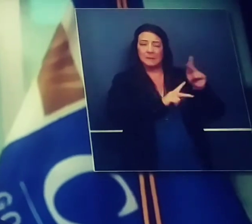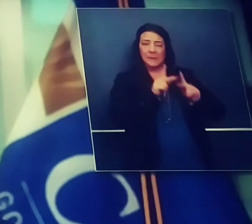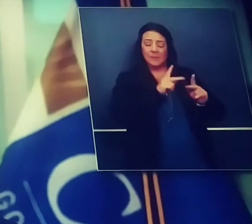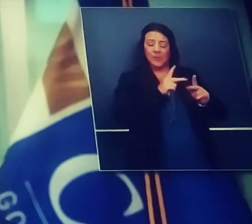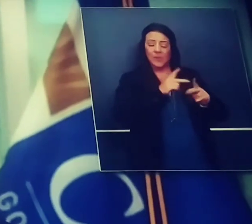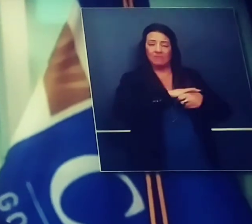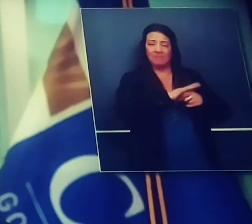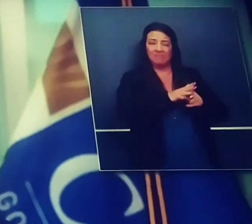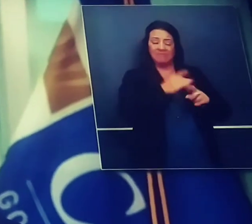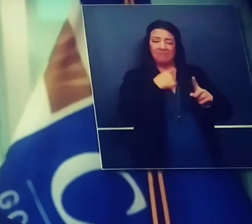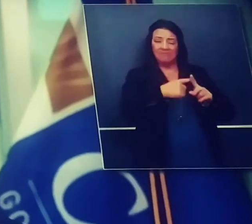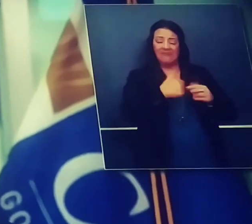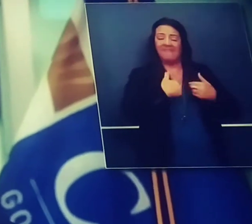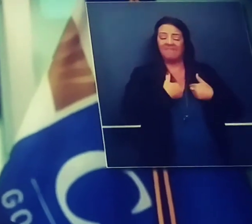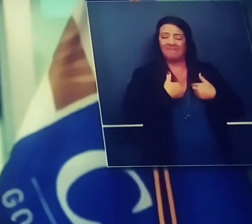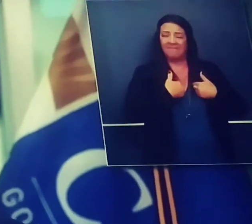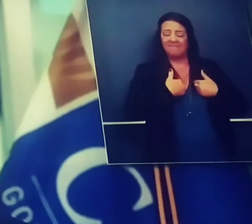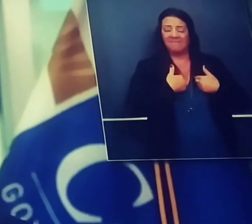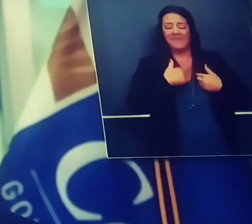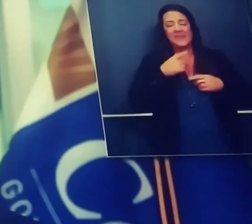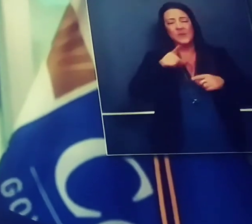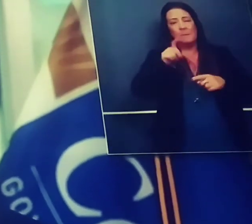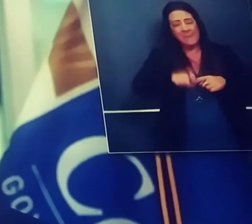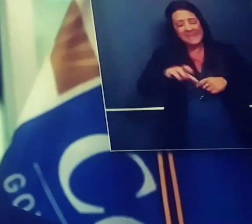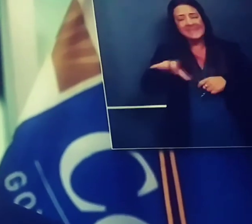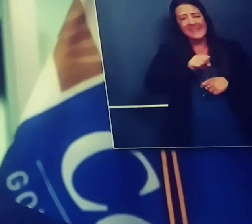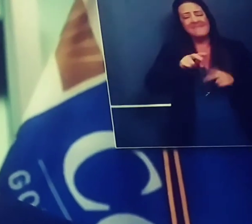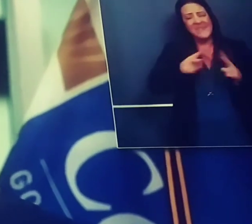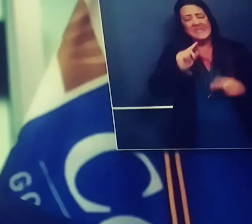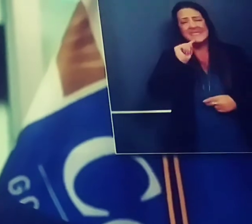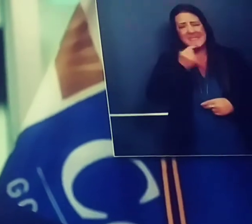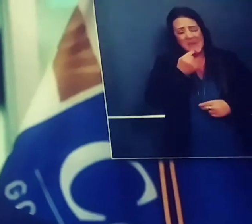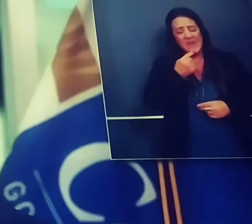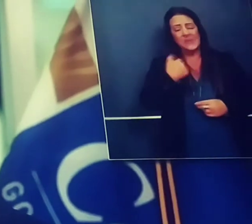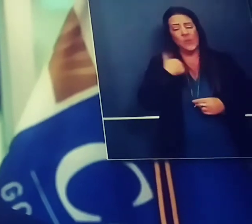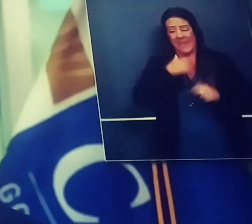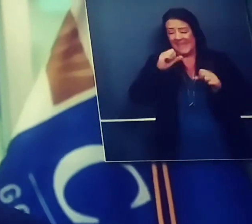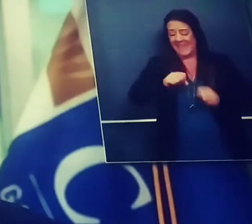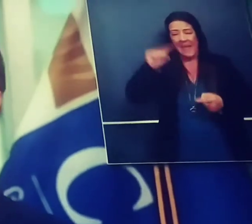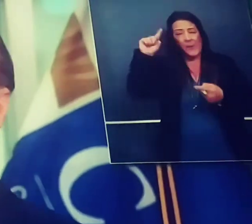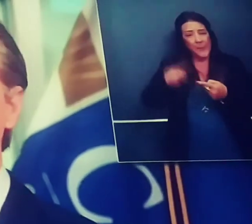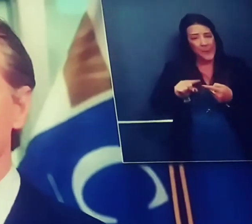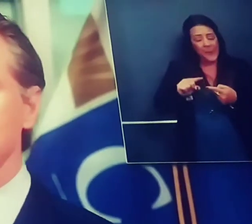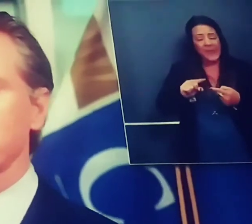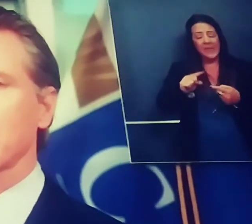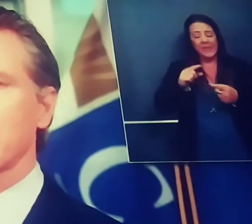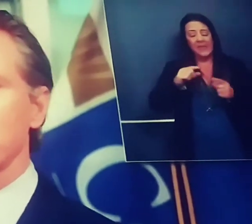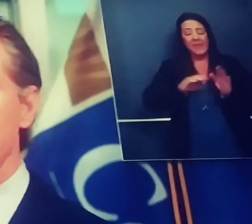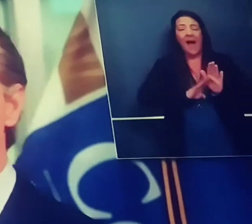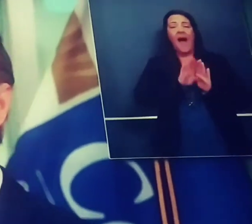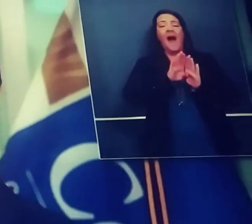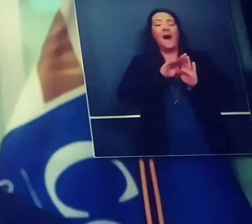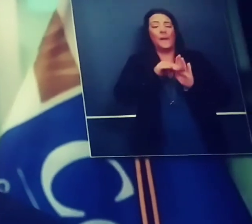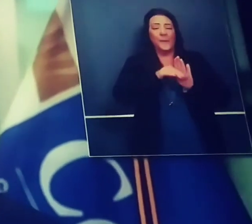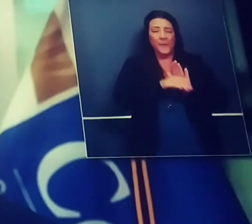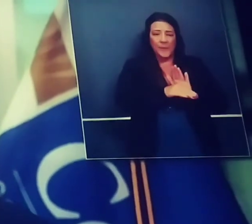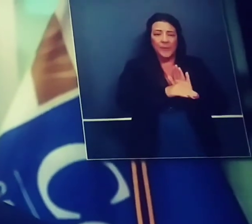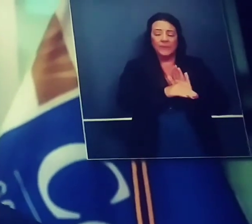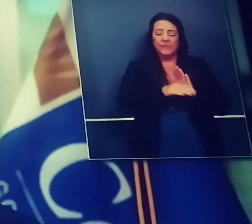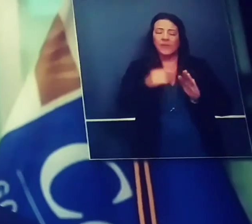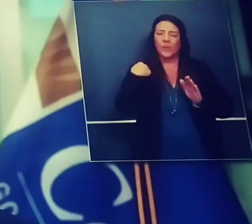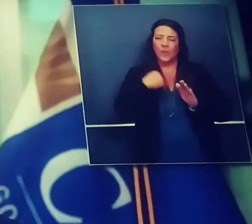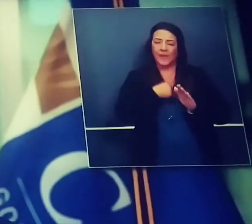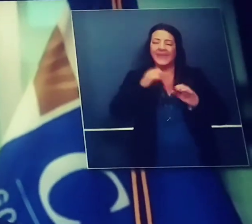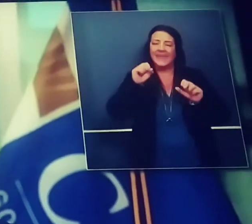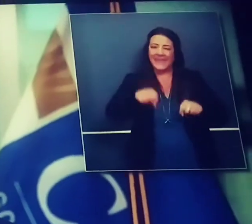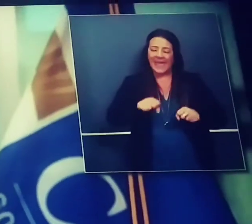seriously this moment. And if we do, we can mitigate and we can mend and we ultimately can rebound and